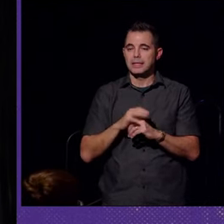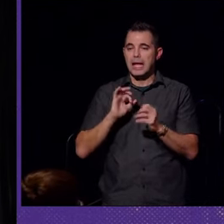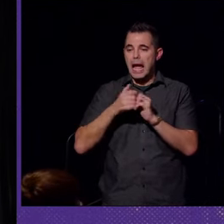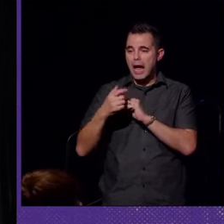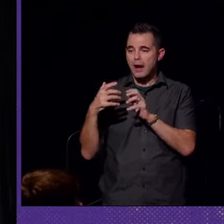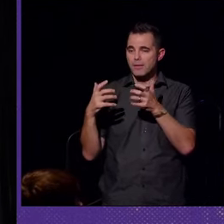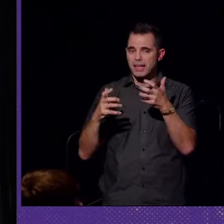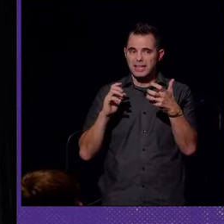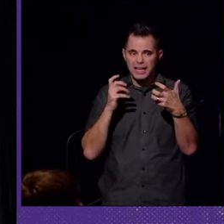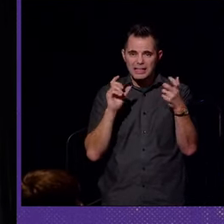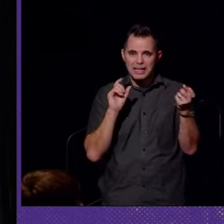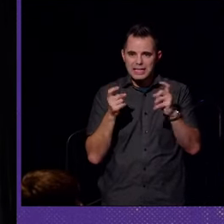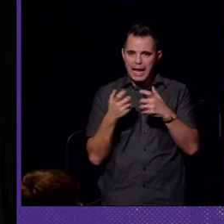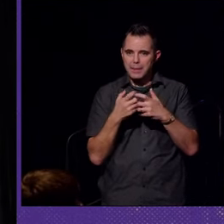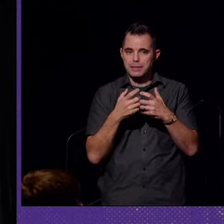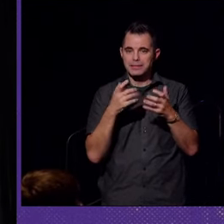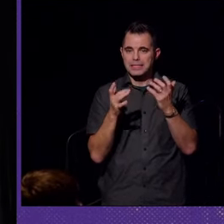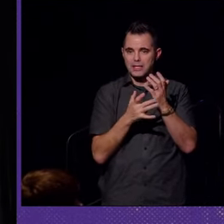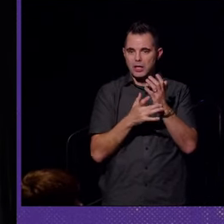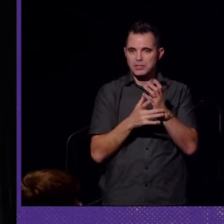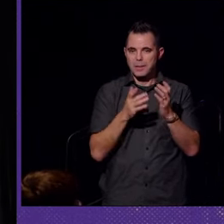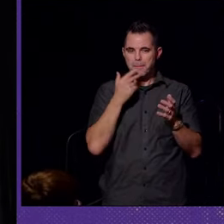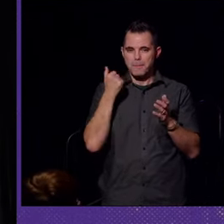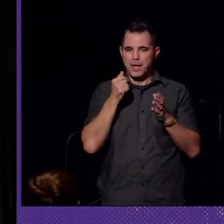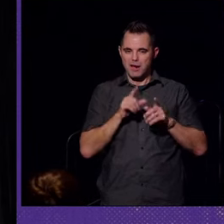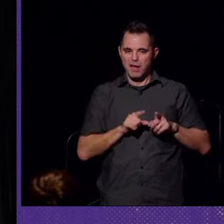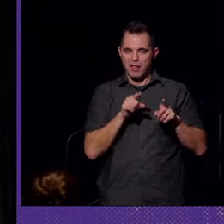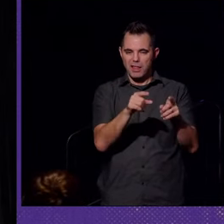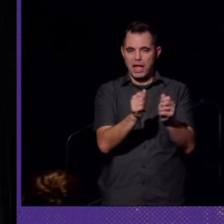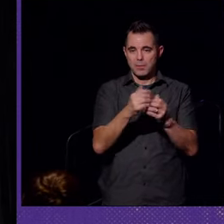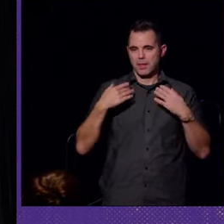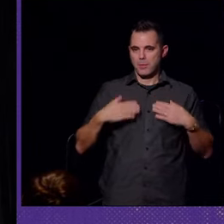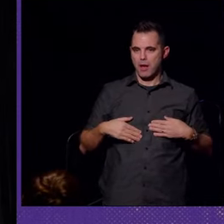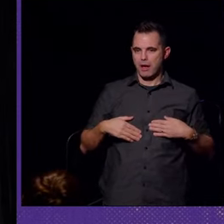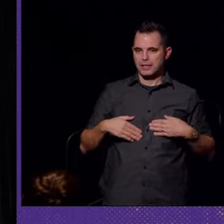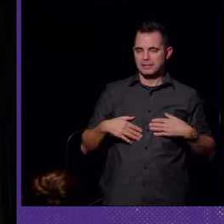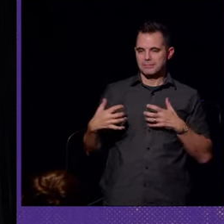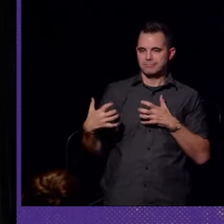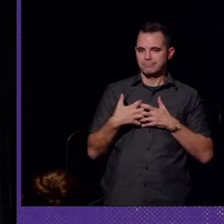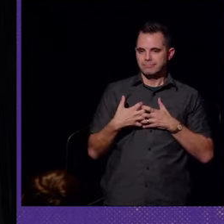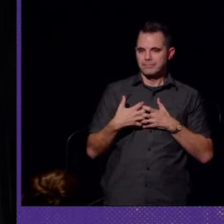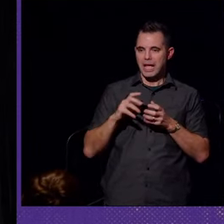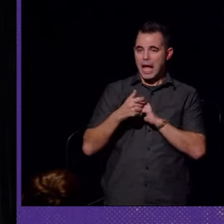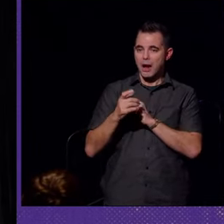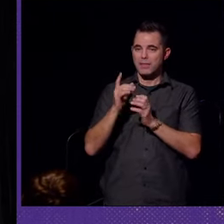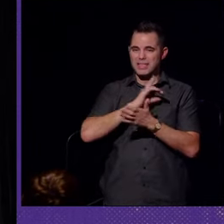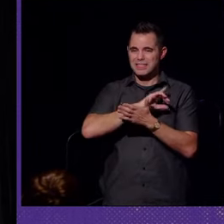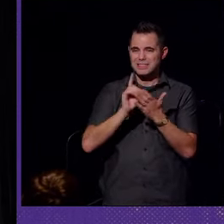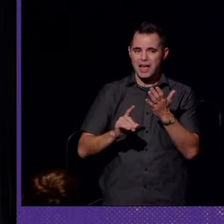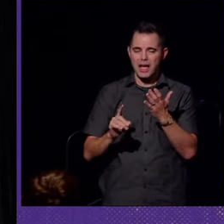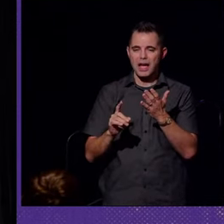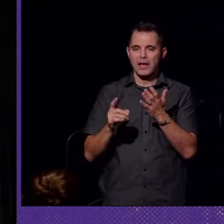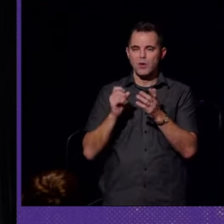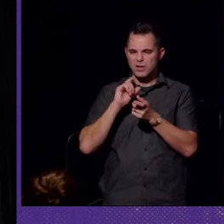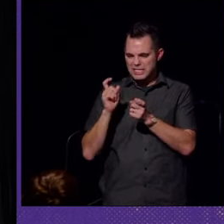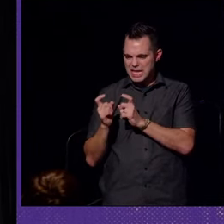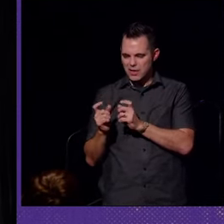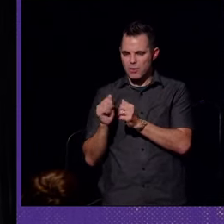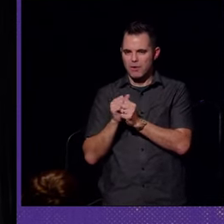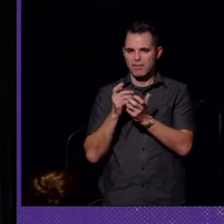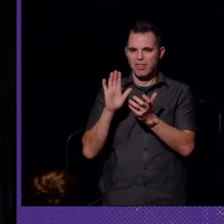have they adapted technology to better align to their bodies? How have they designed or tinkered